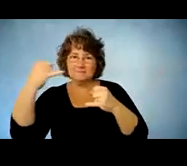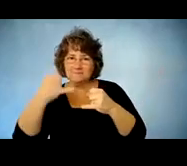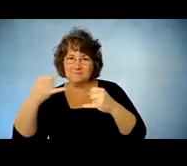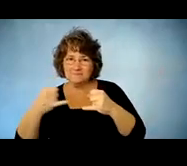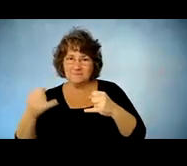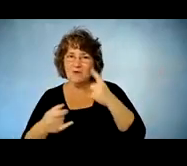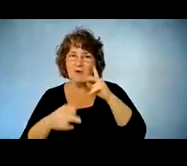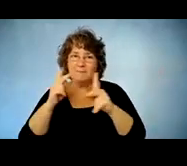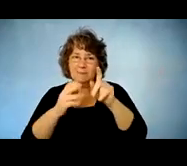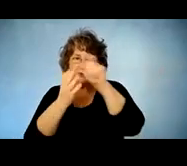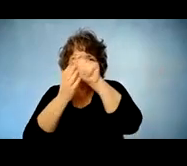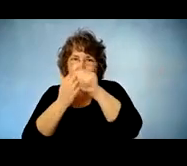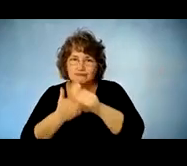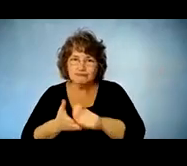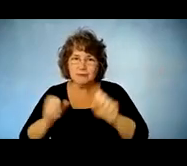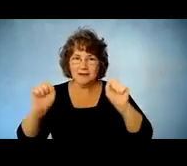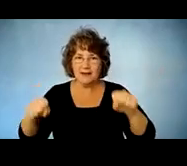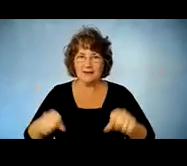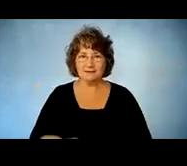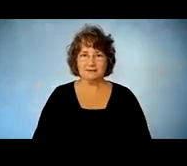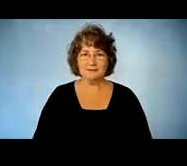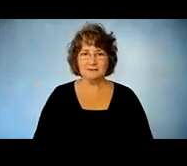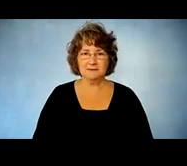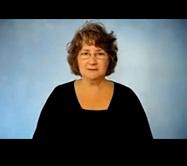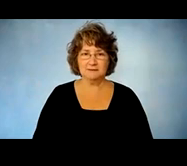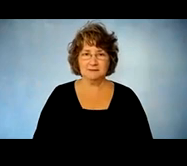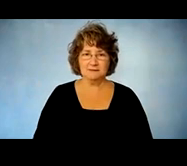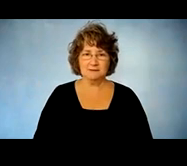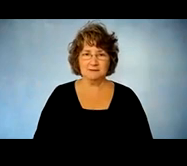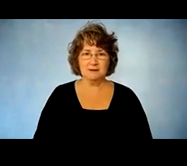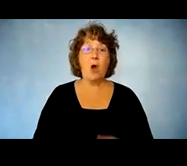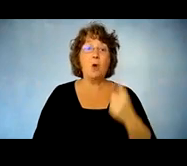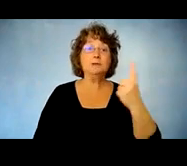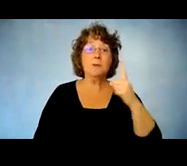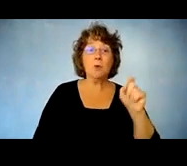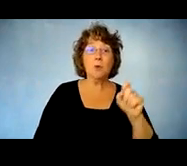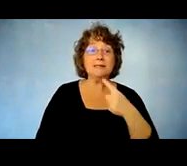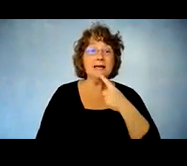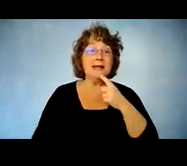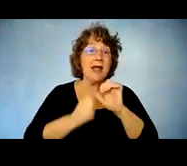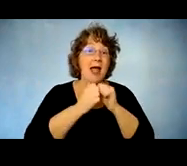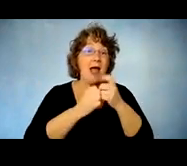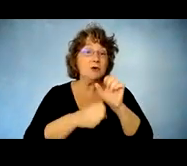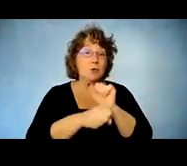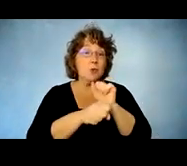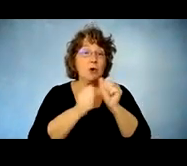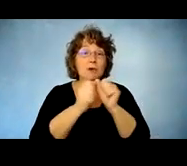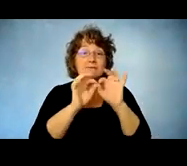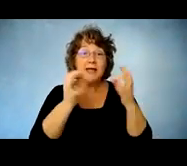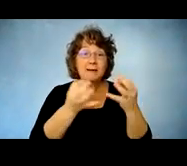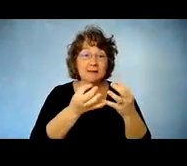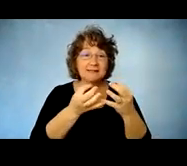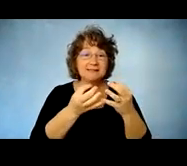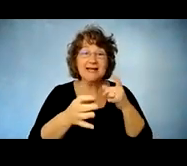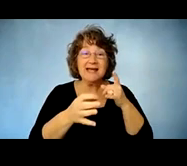a question that came in so how do you work with families that have difficulty accepting the